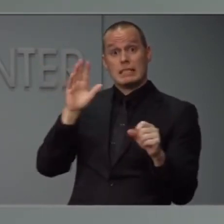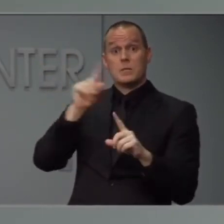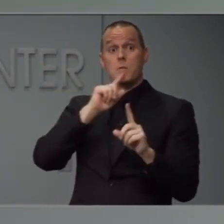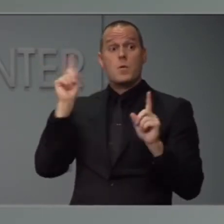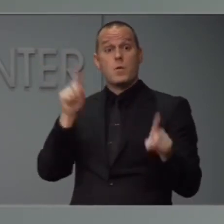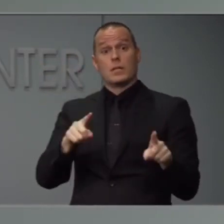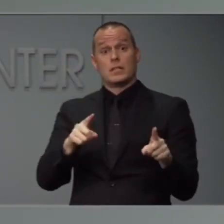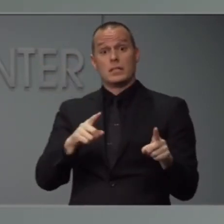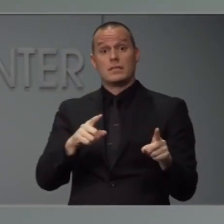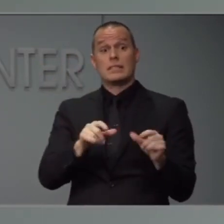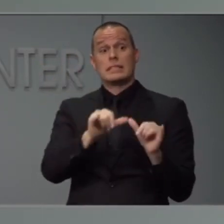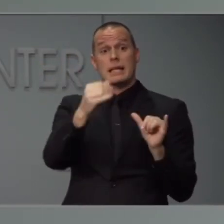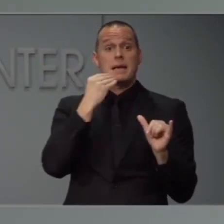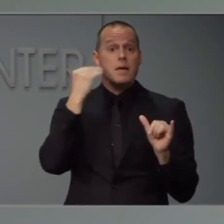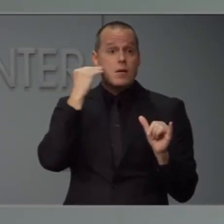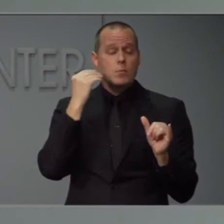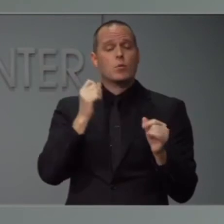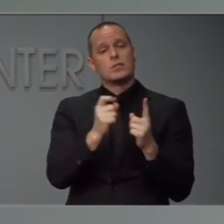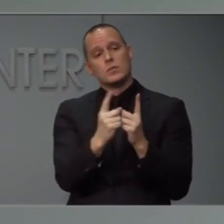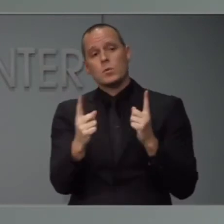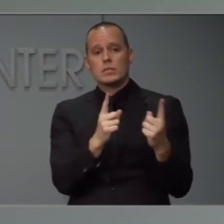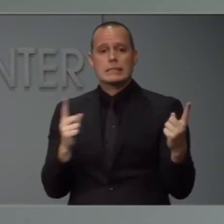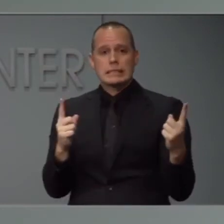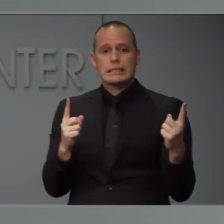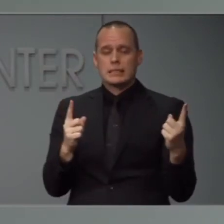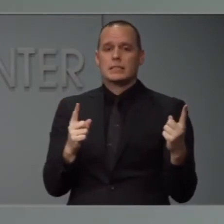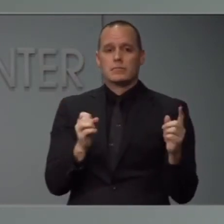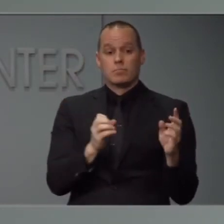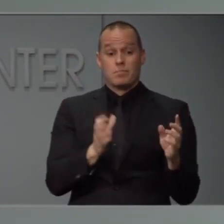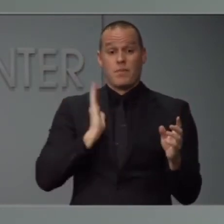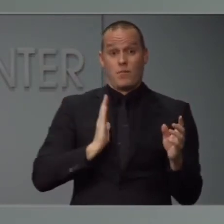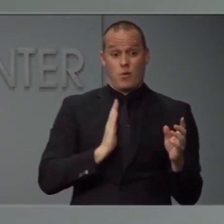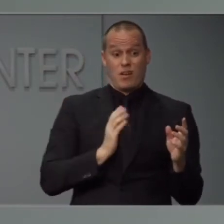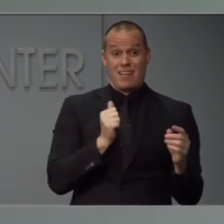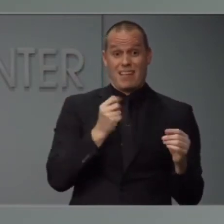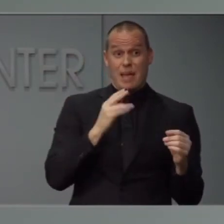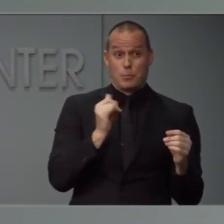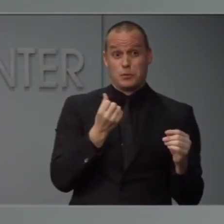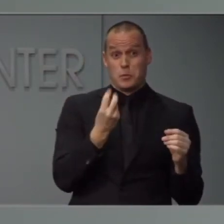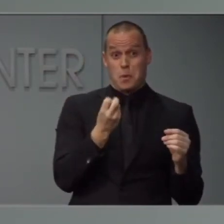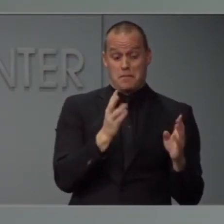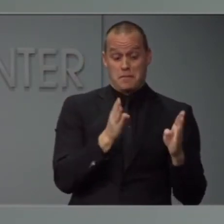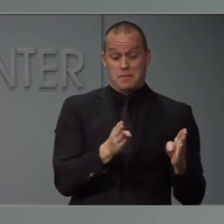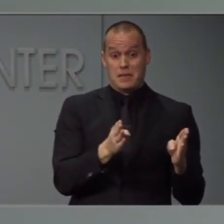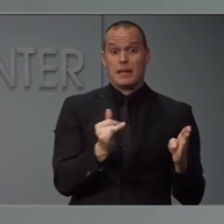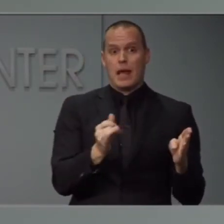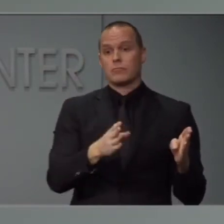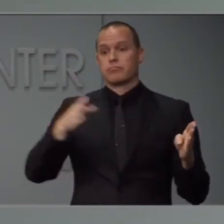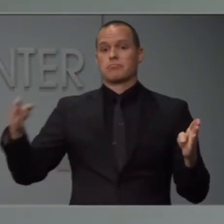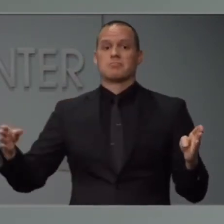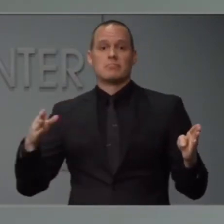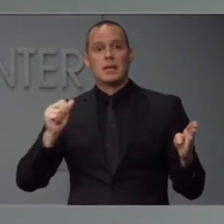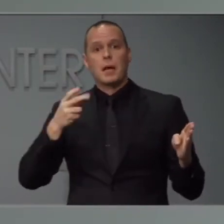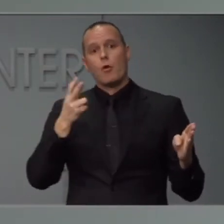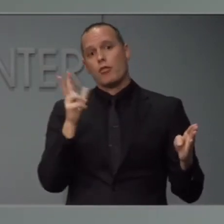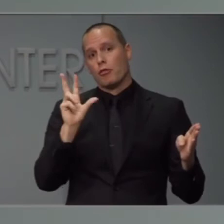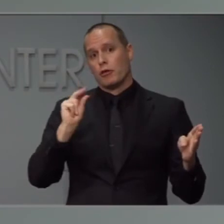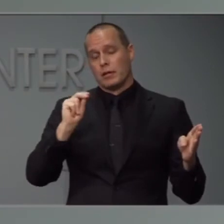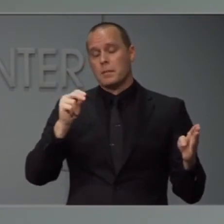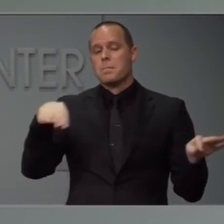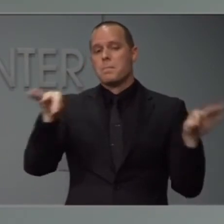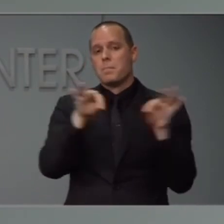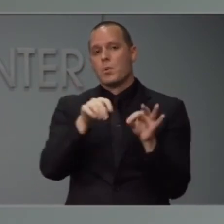about social distancing through the end of April. I think that was very prudent to continue those